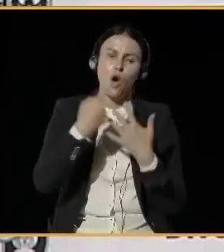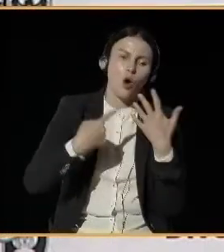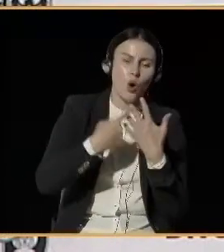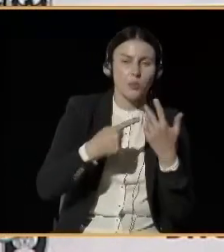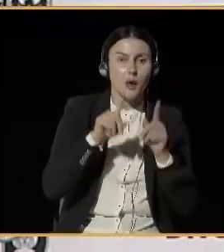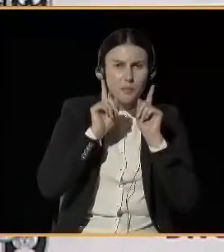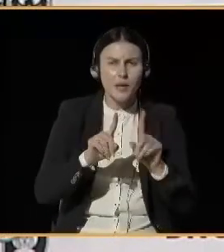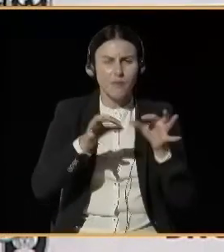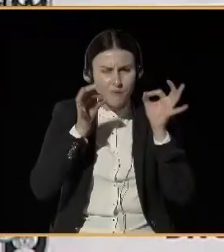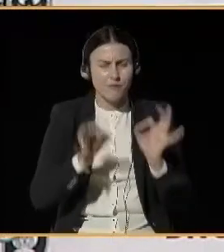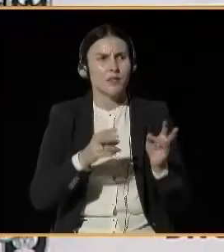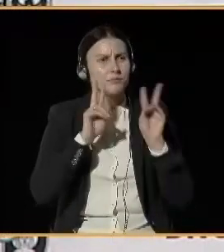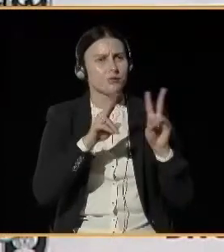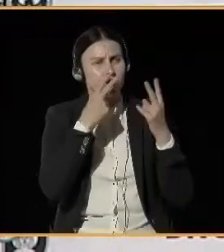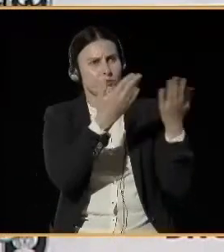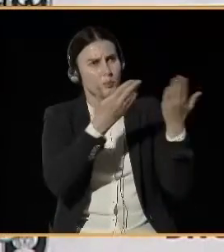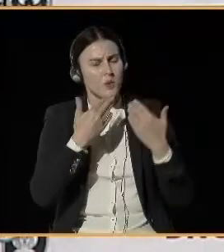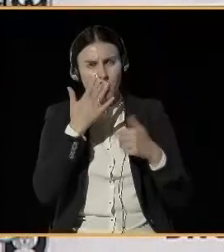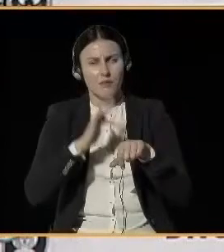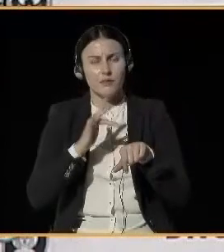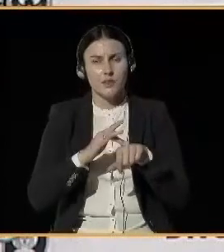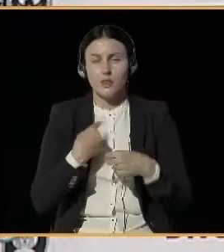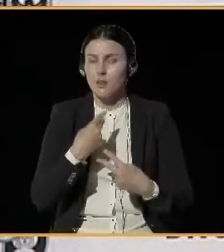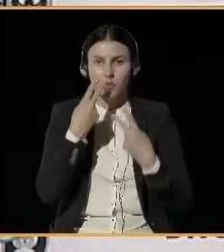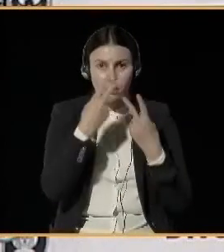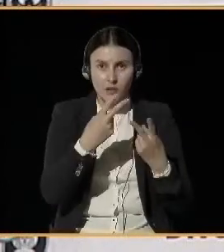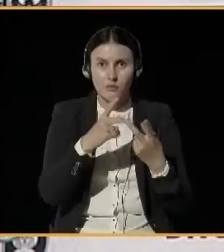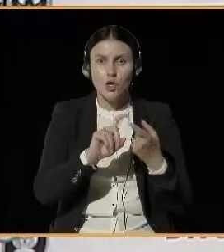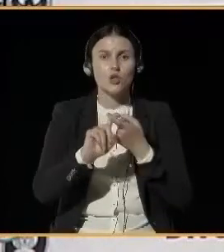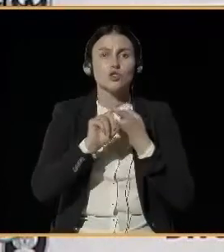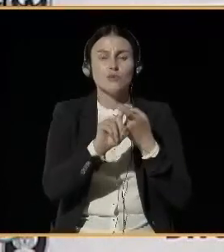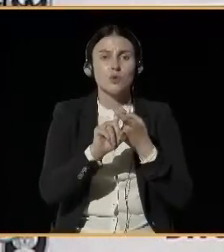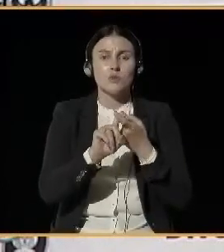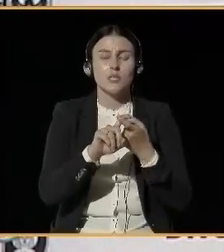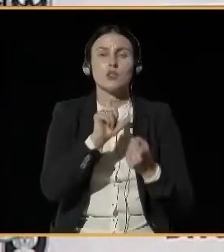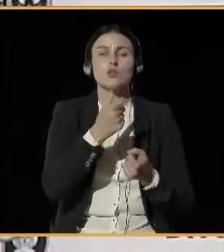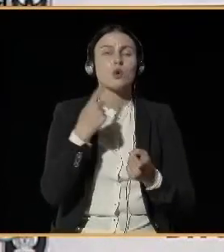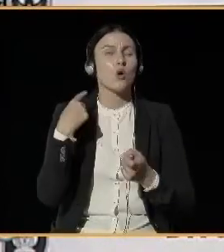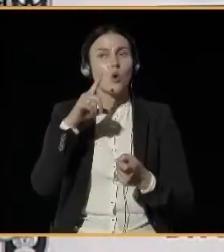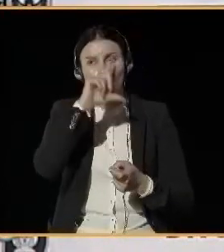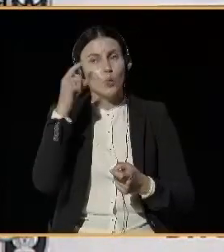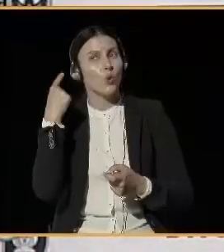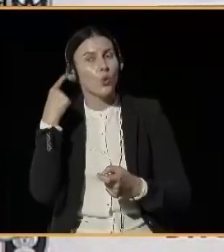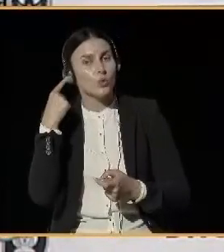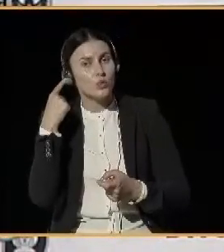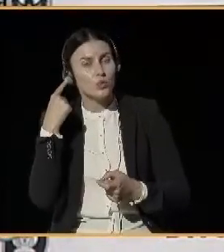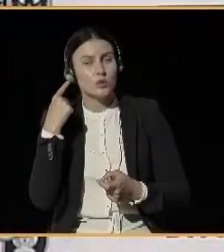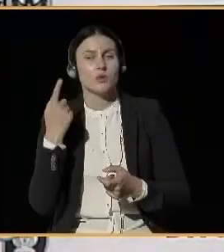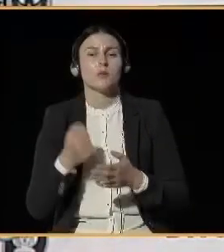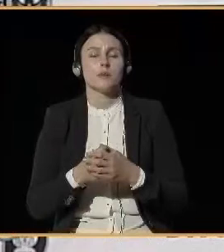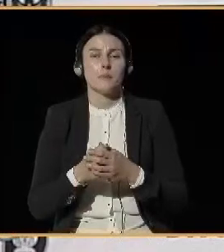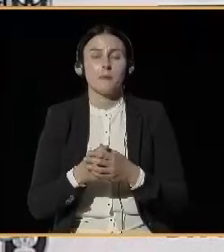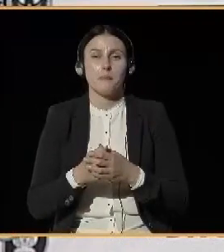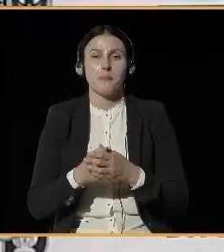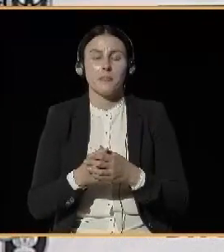if there is a mismatch between what people hear from the ad campaigns and